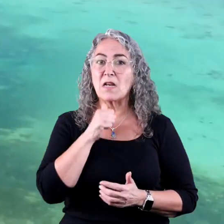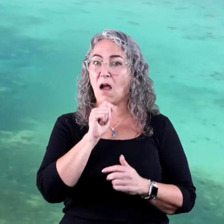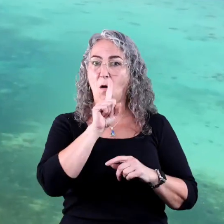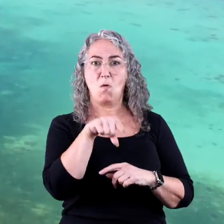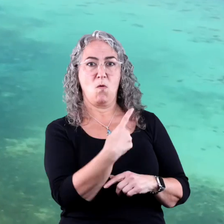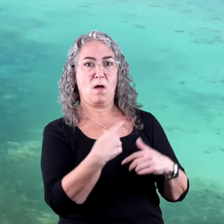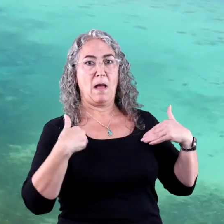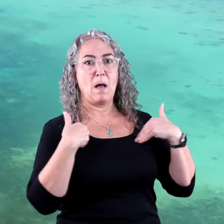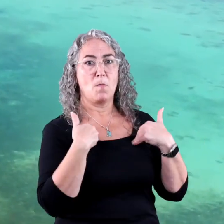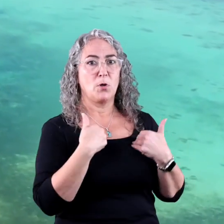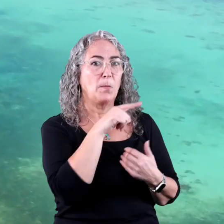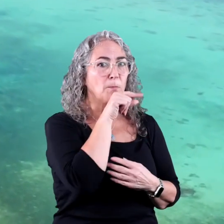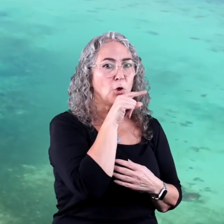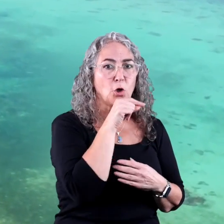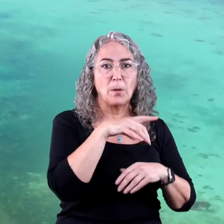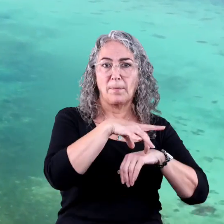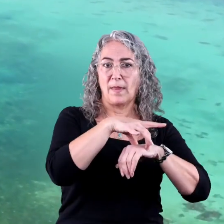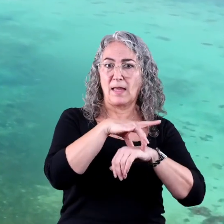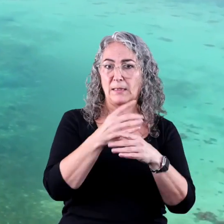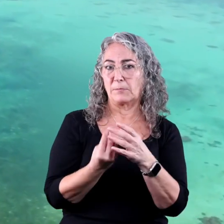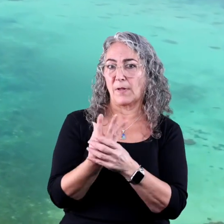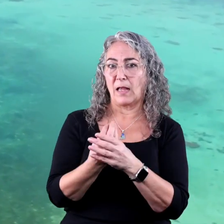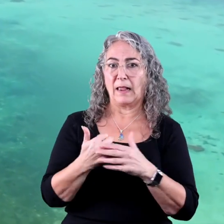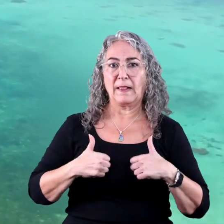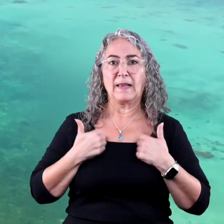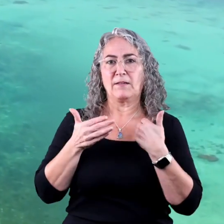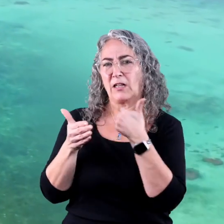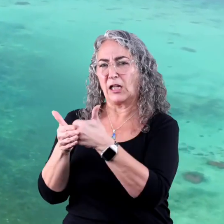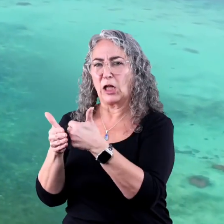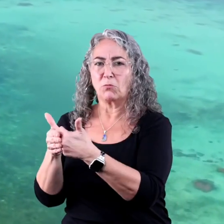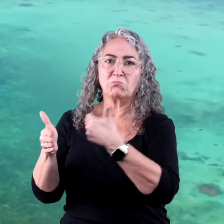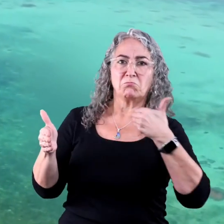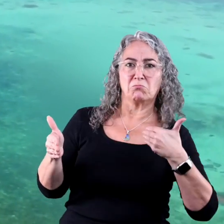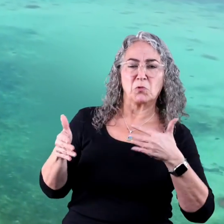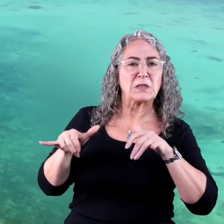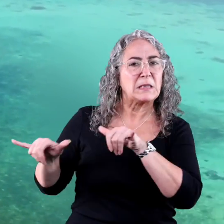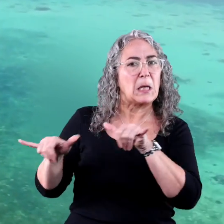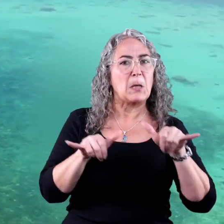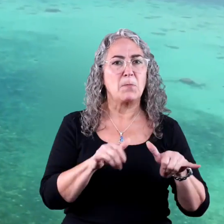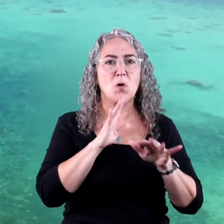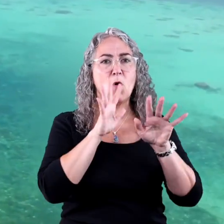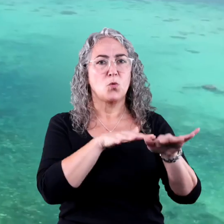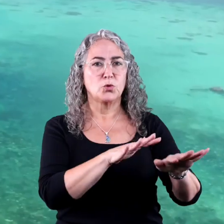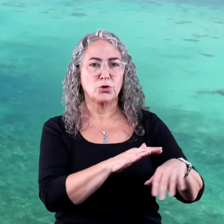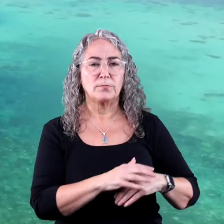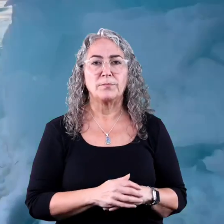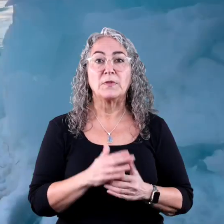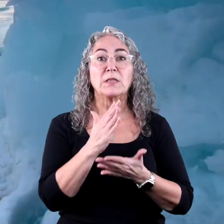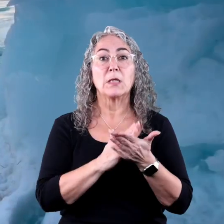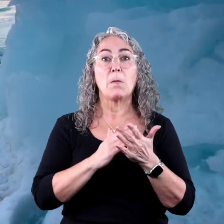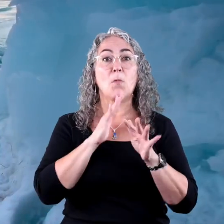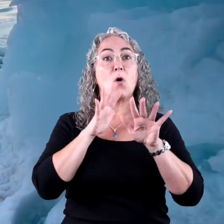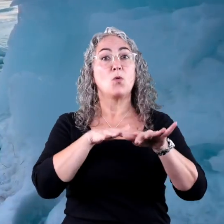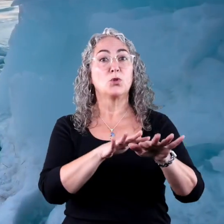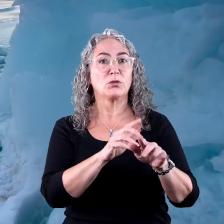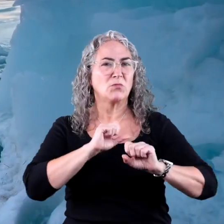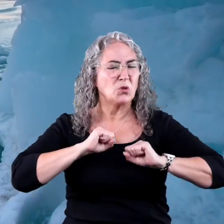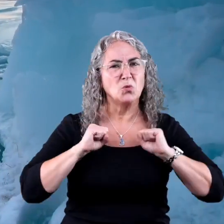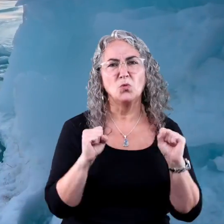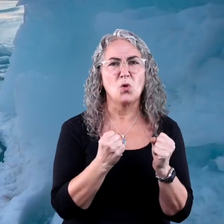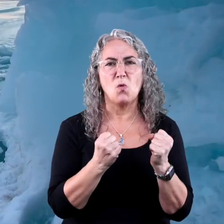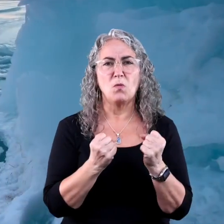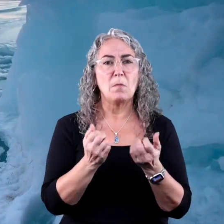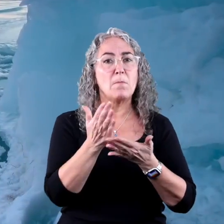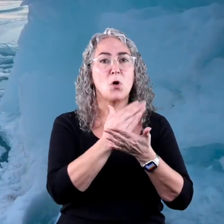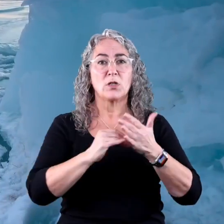Not all these animals, birds, and plants live in or near the same oceans. Some of the oceans are